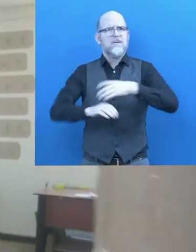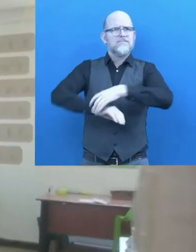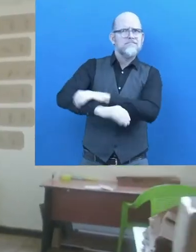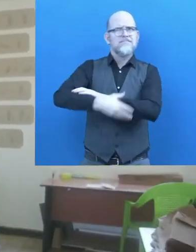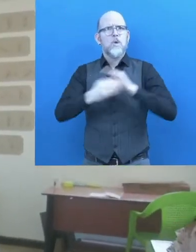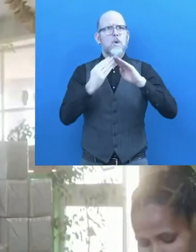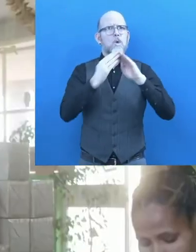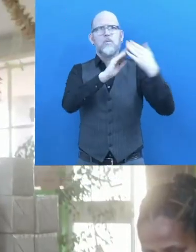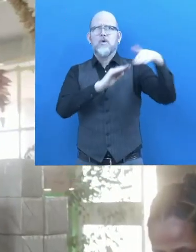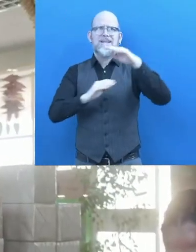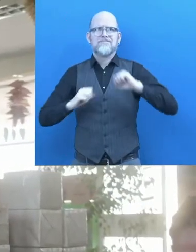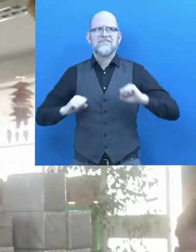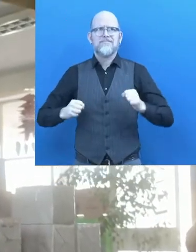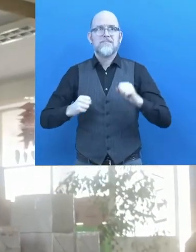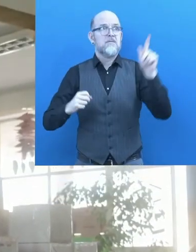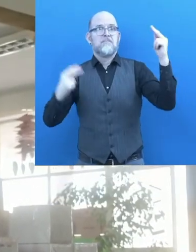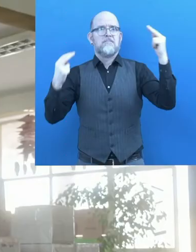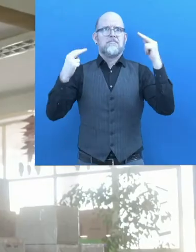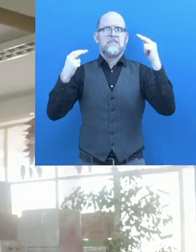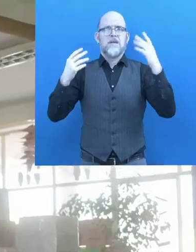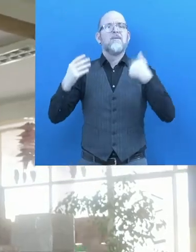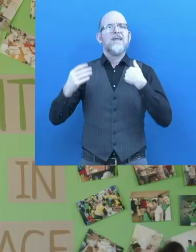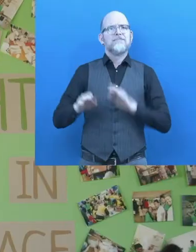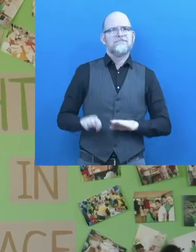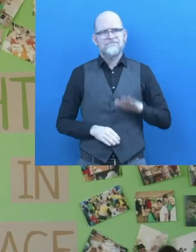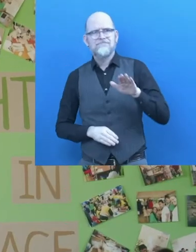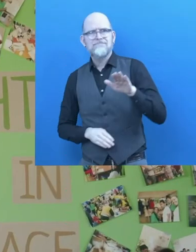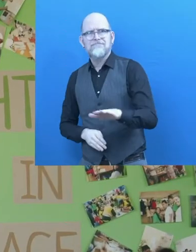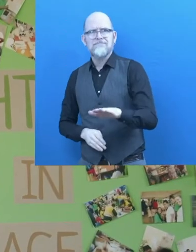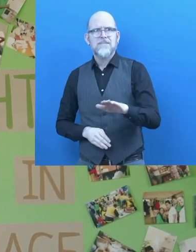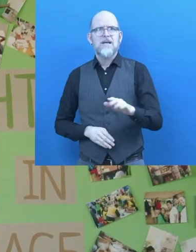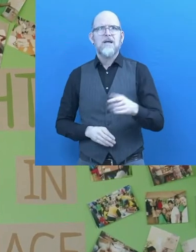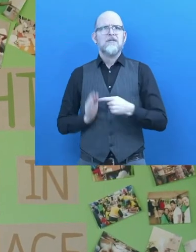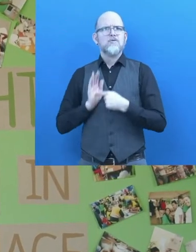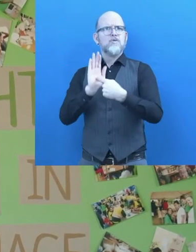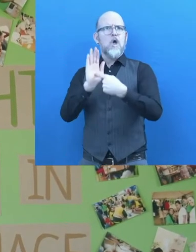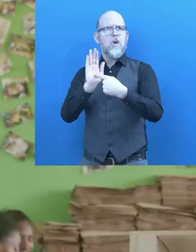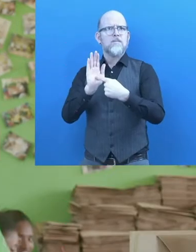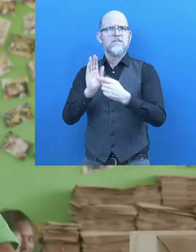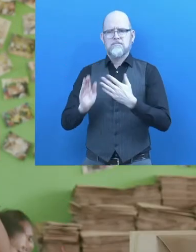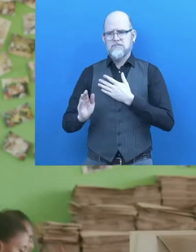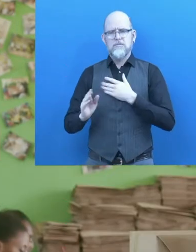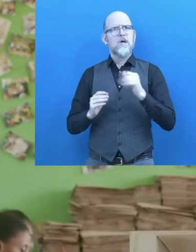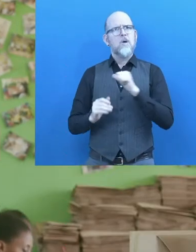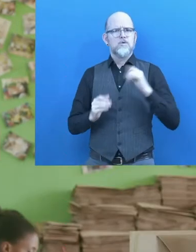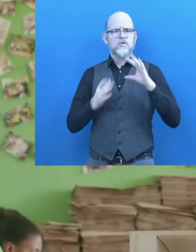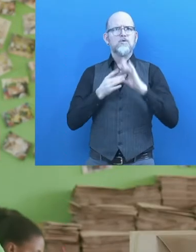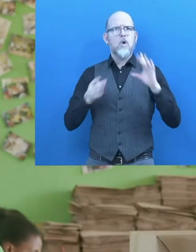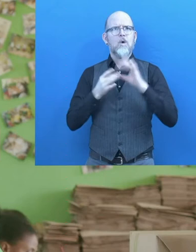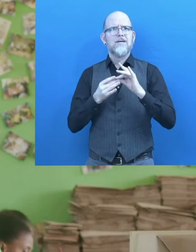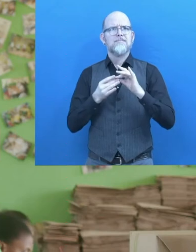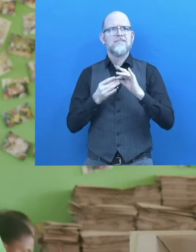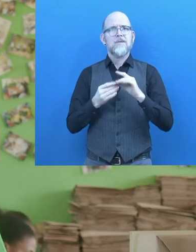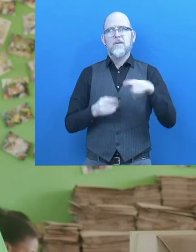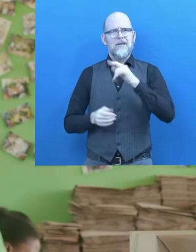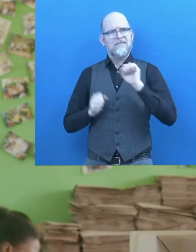do so, the first step was to make us heard. To write our own story. We knew we could unite our